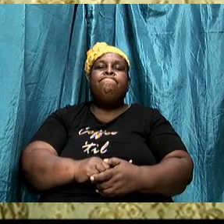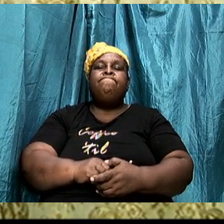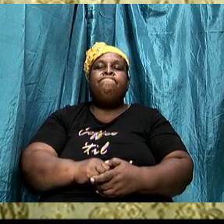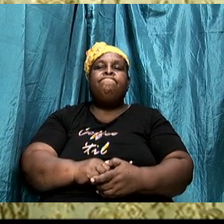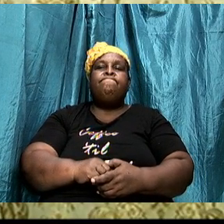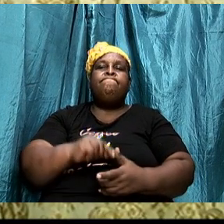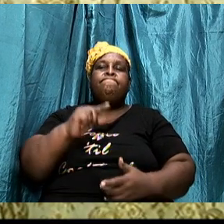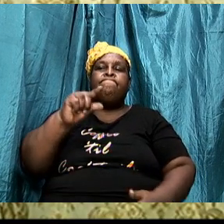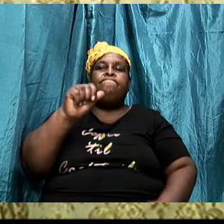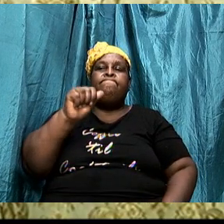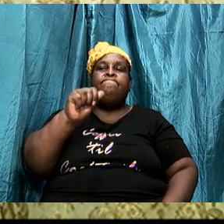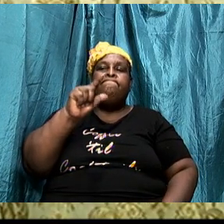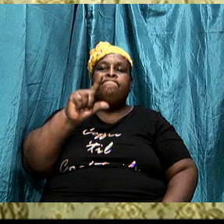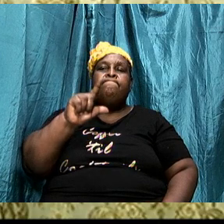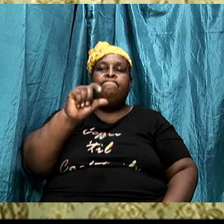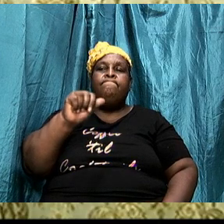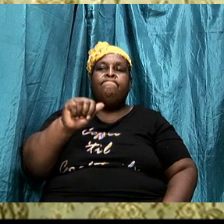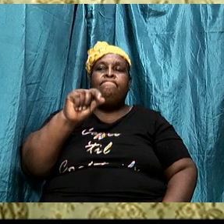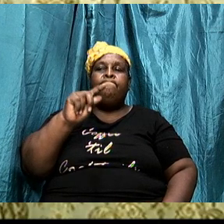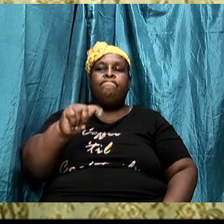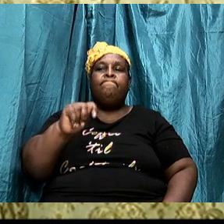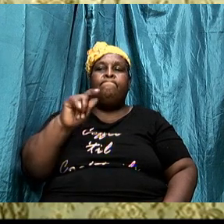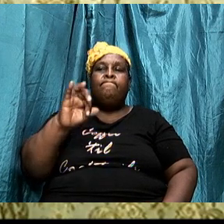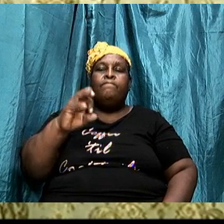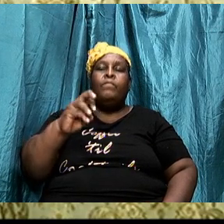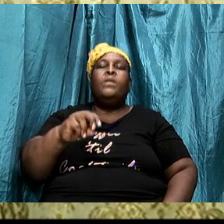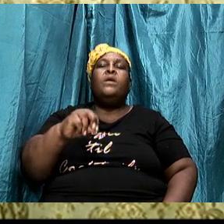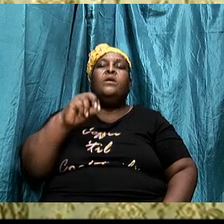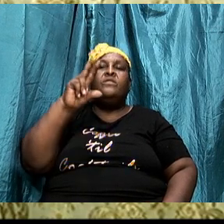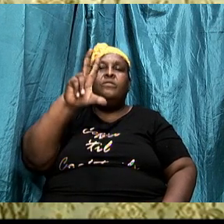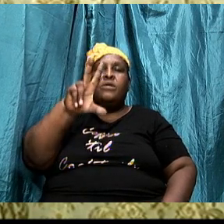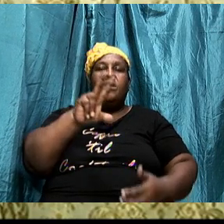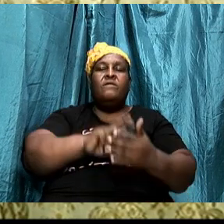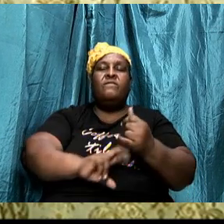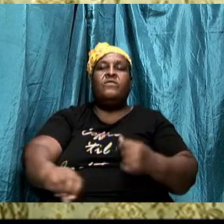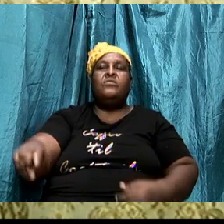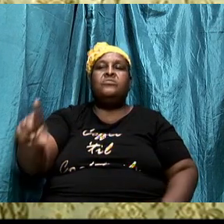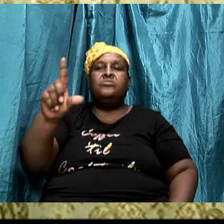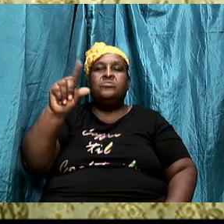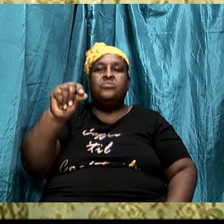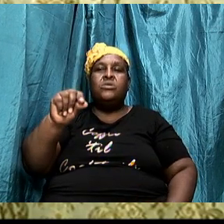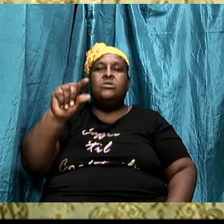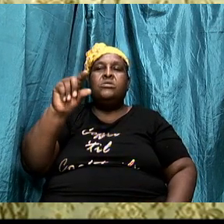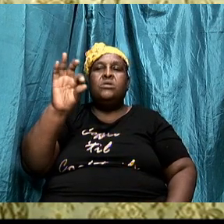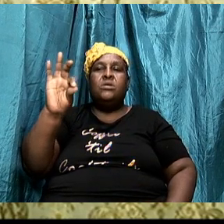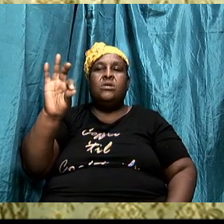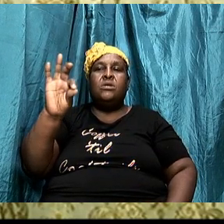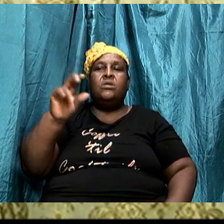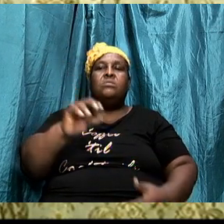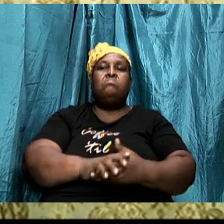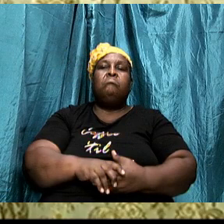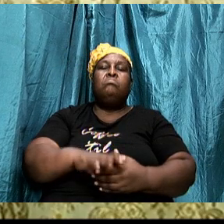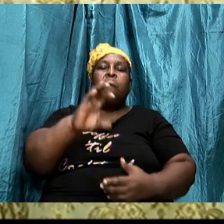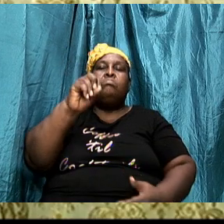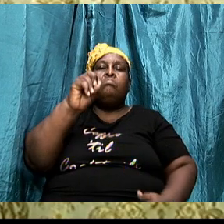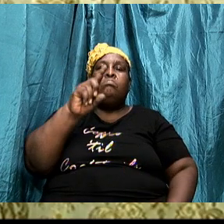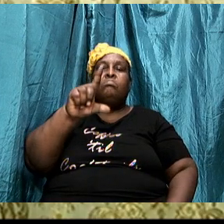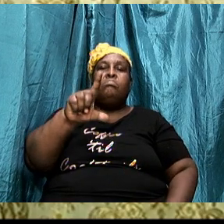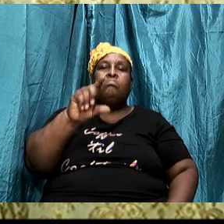Galatians 3 verses 29 and Colossians